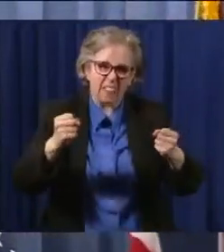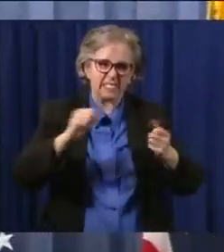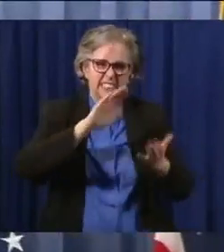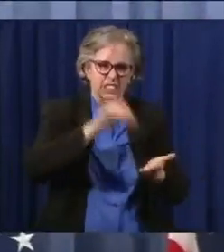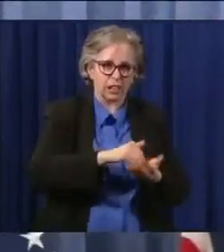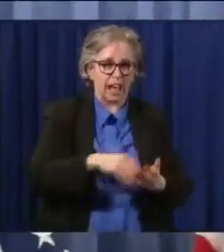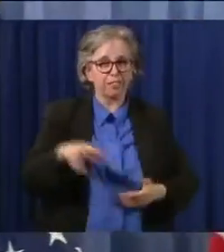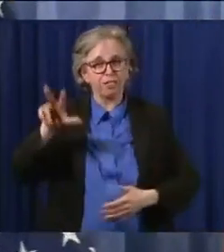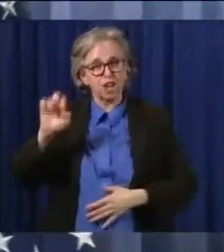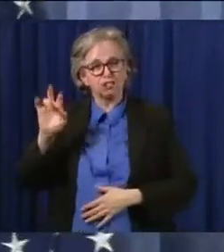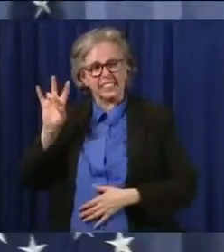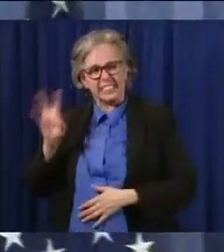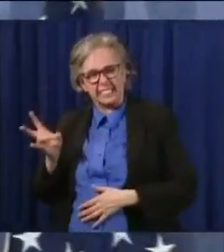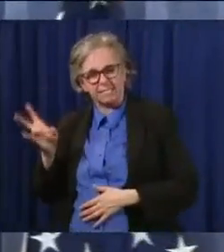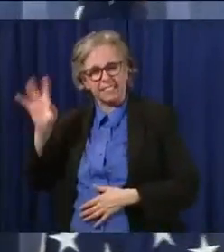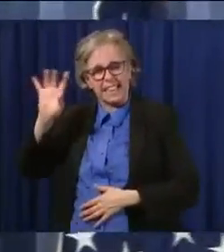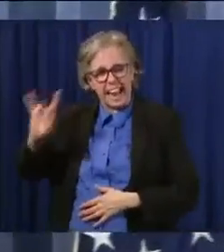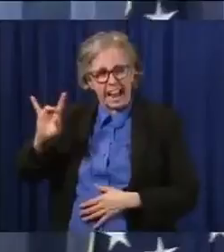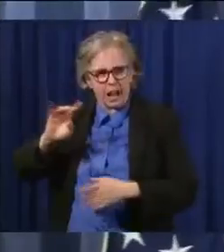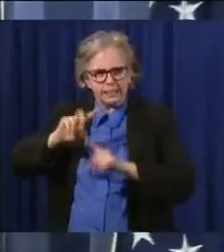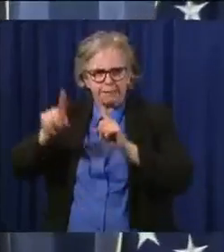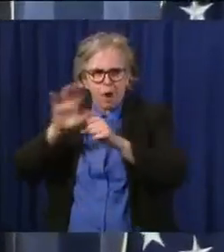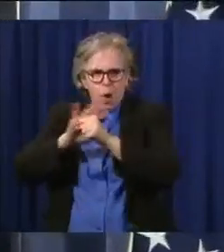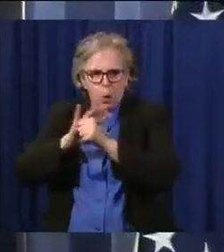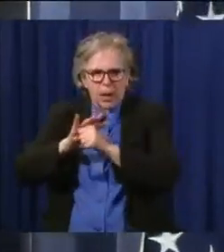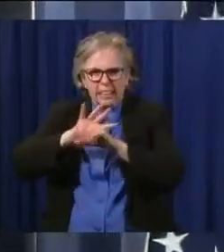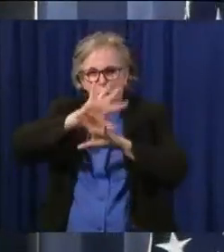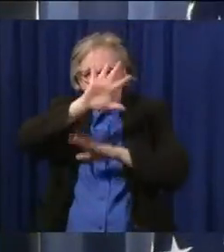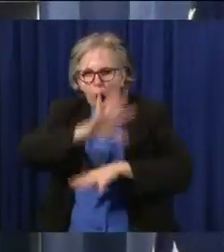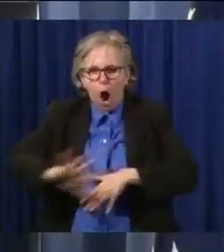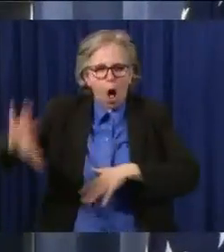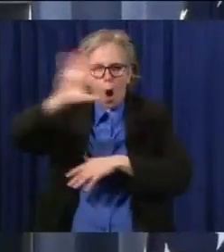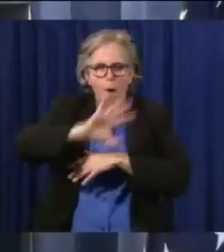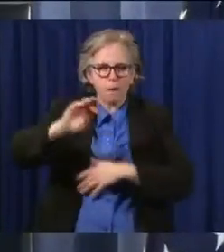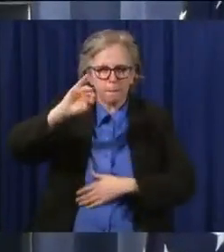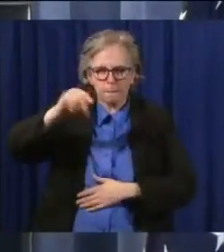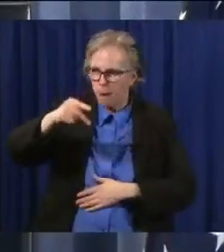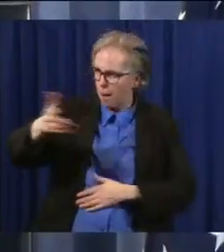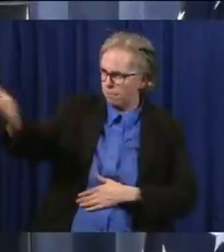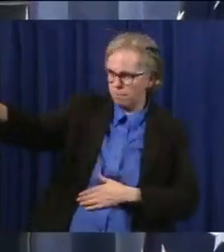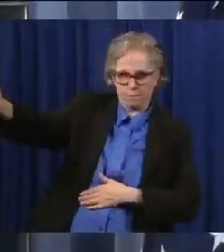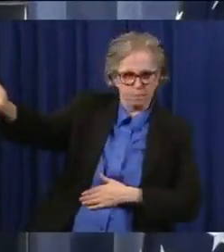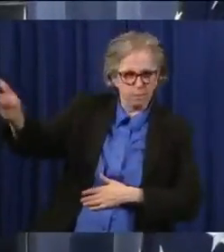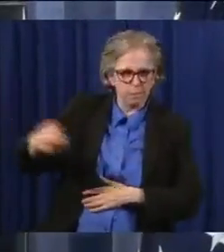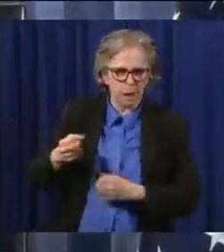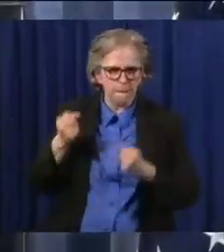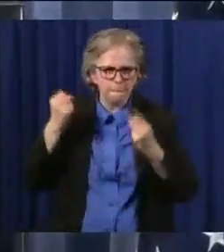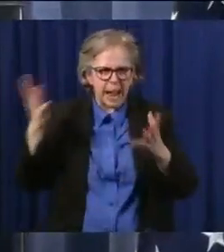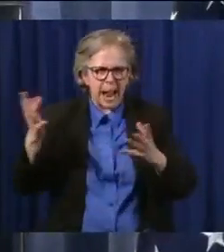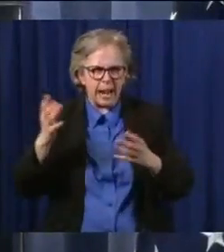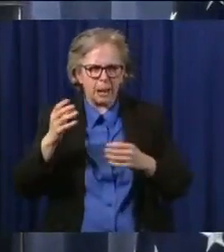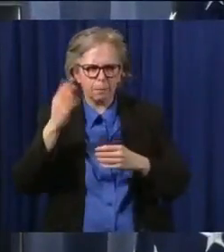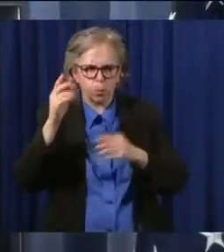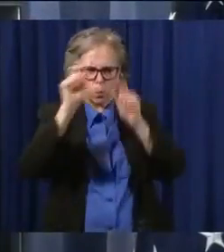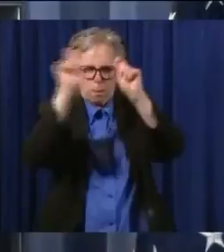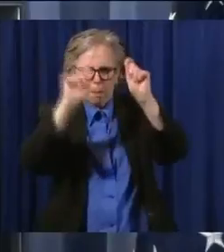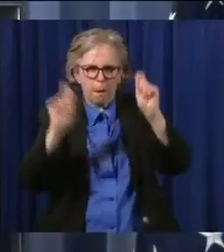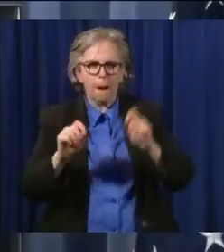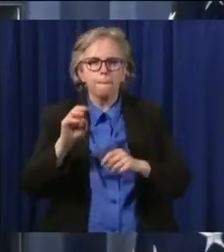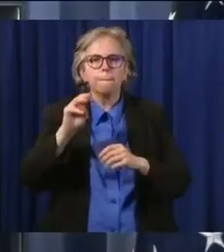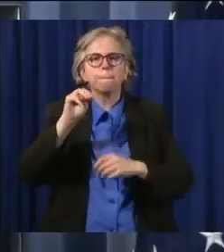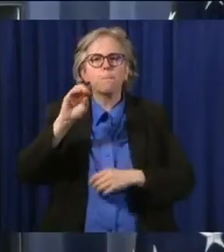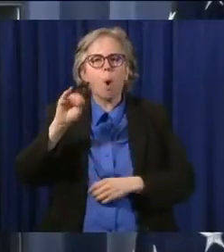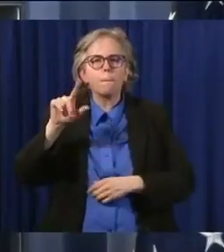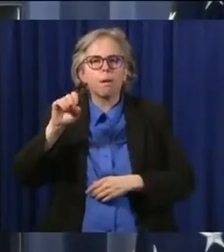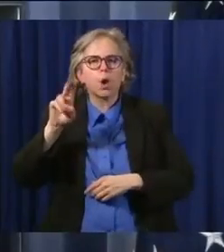throughout the state of Ohio. It has multiple mobile units also in 68 of